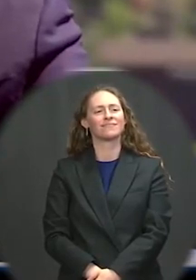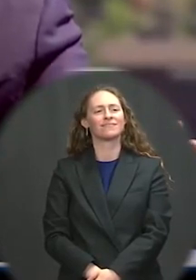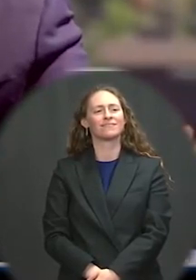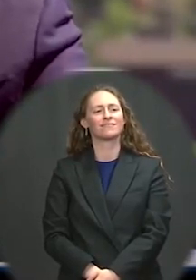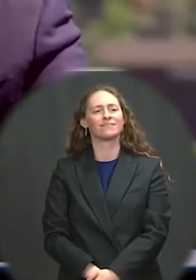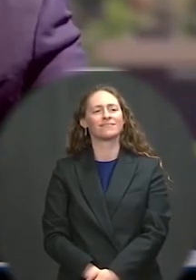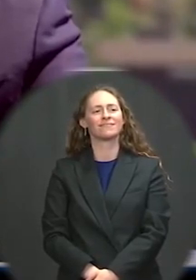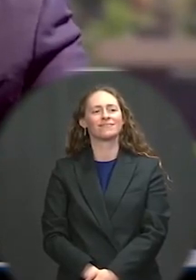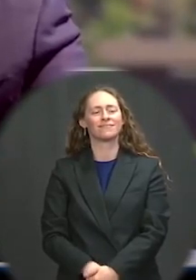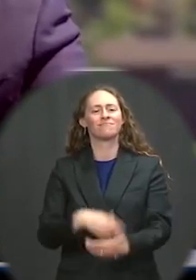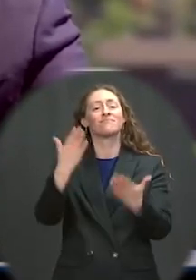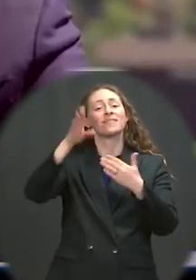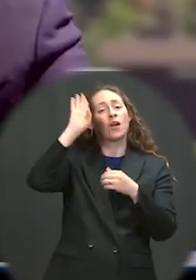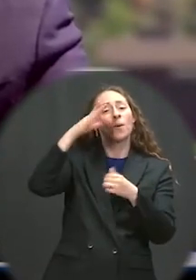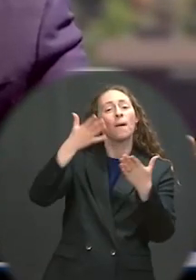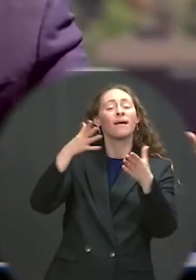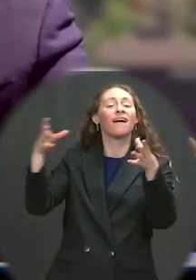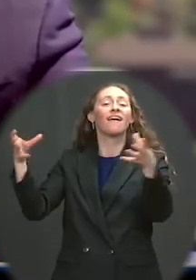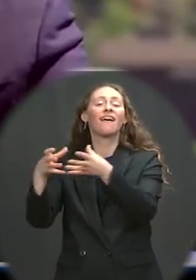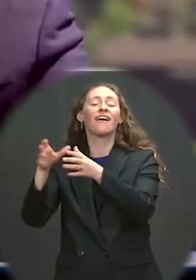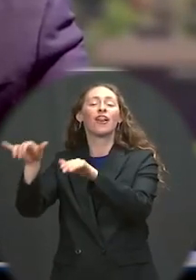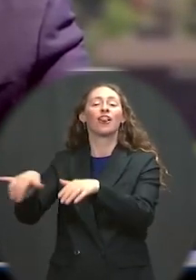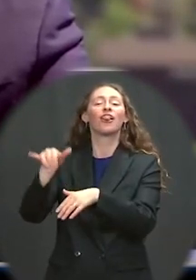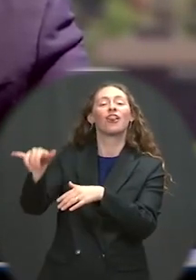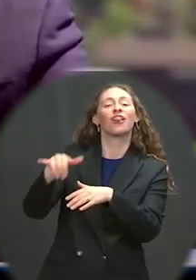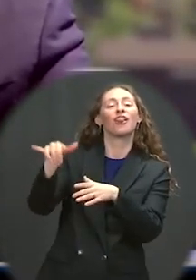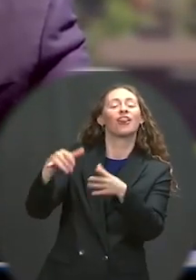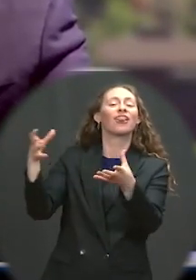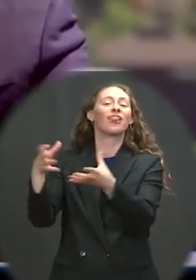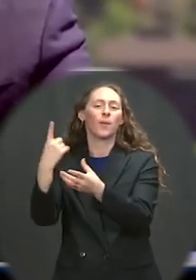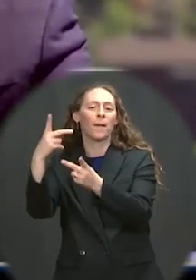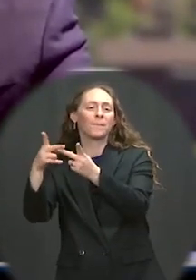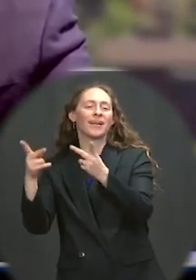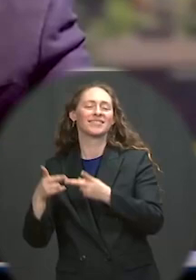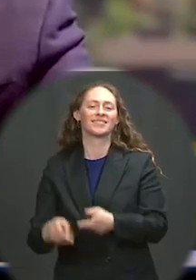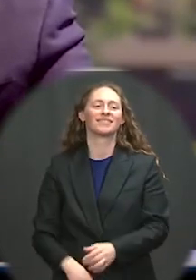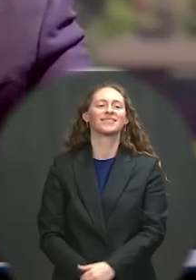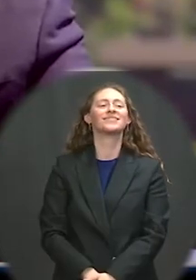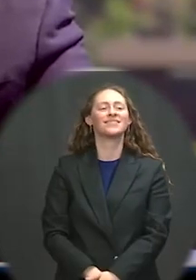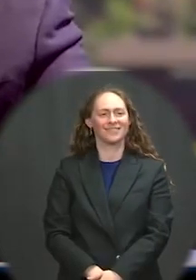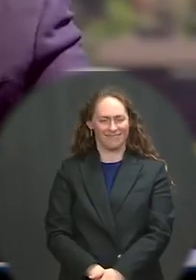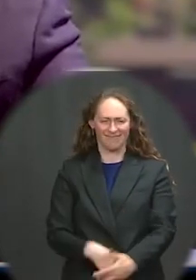You're going to clap. Come on, man, you're moving on. Show a little courage.